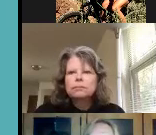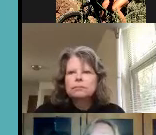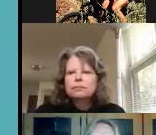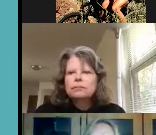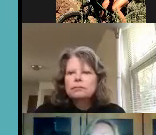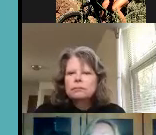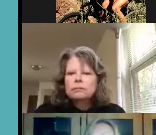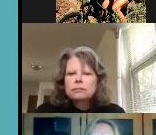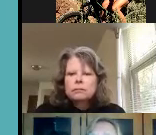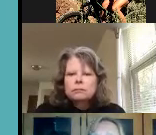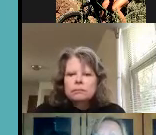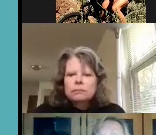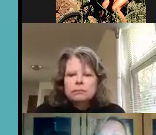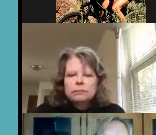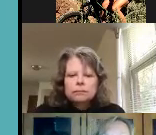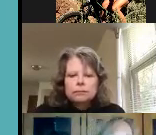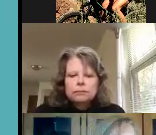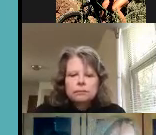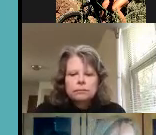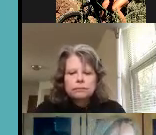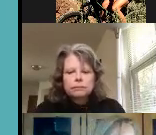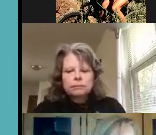differently related all right